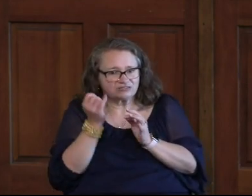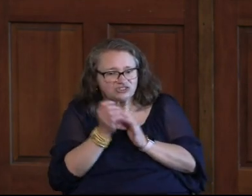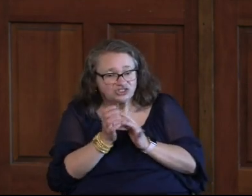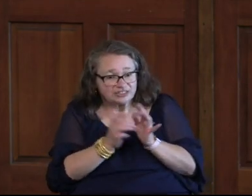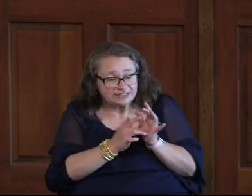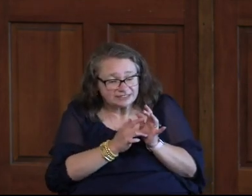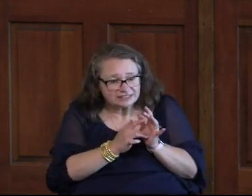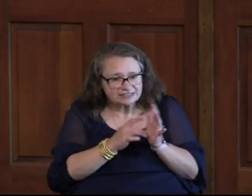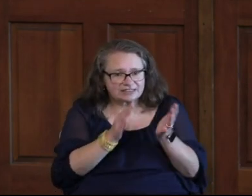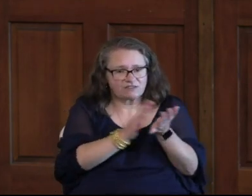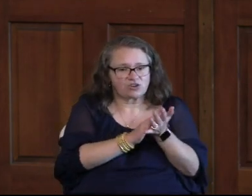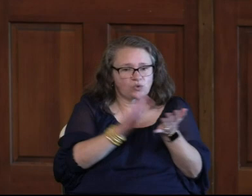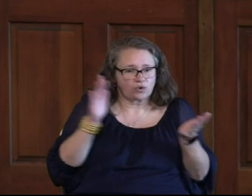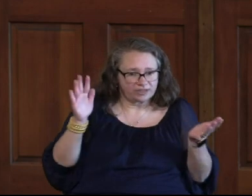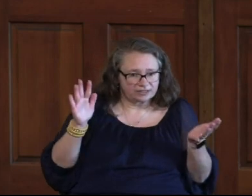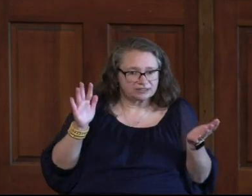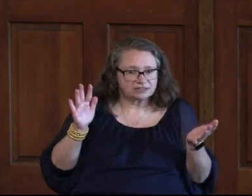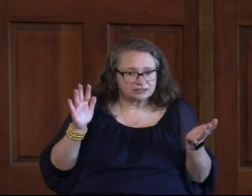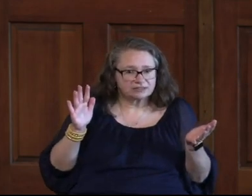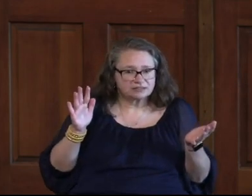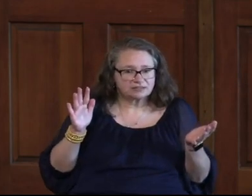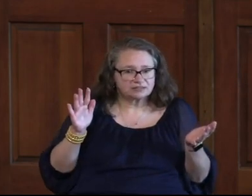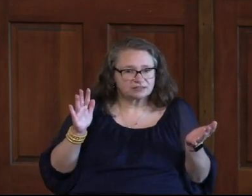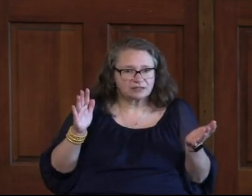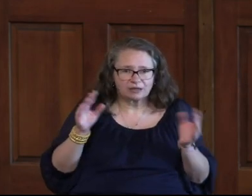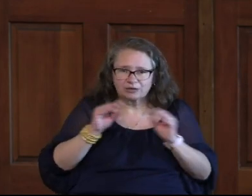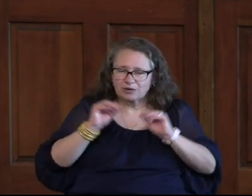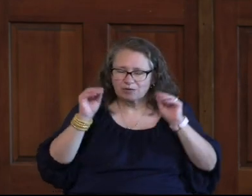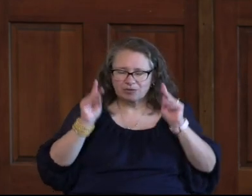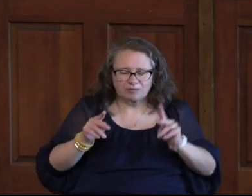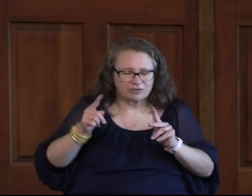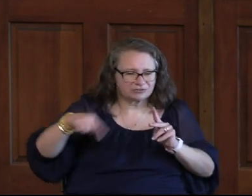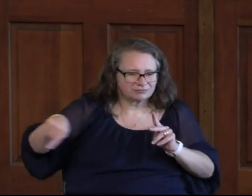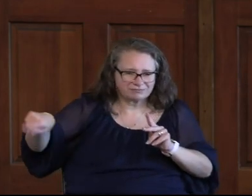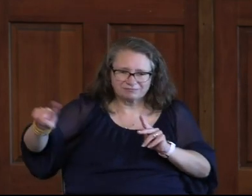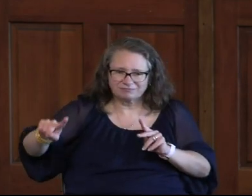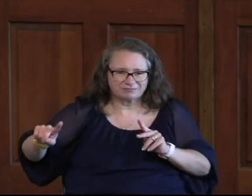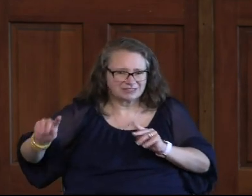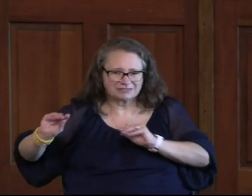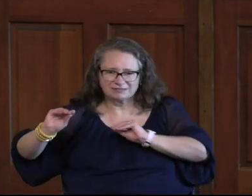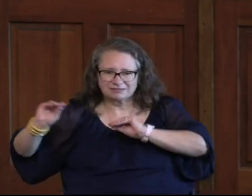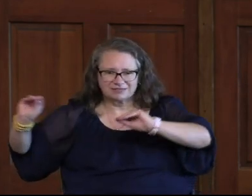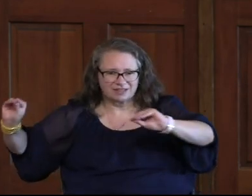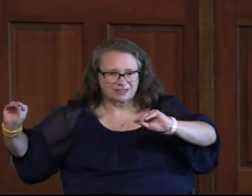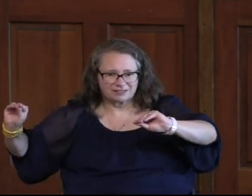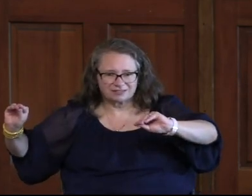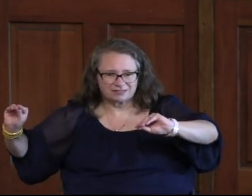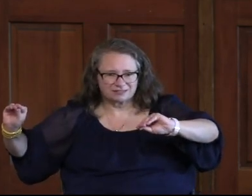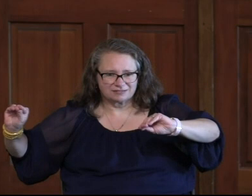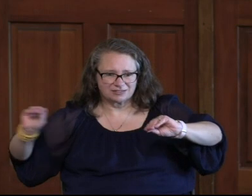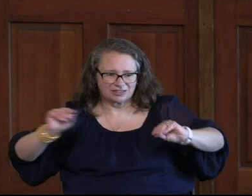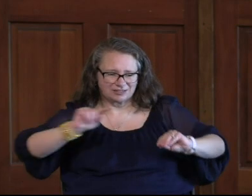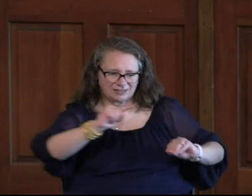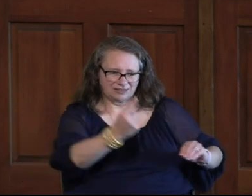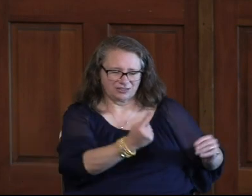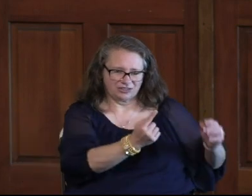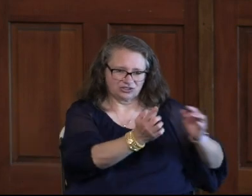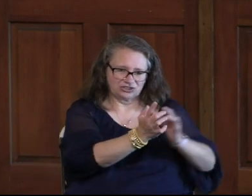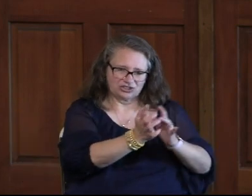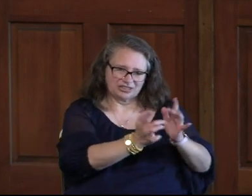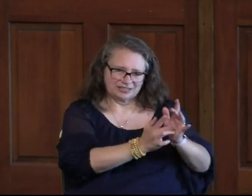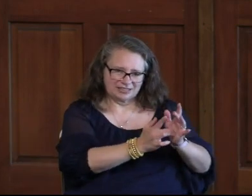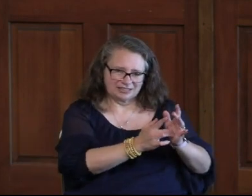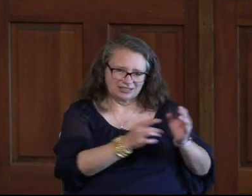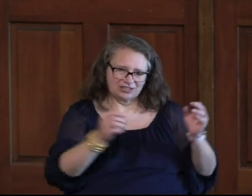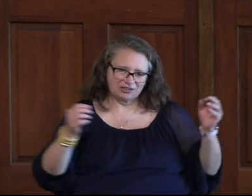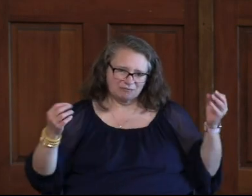Jesus Is Glorious Nobody Else Is If Jesus Is Glorious You Can Be